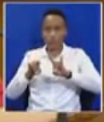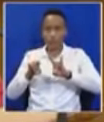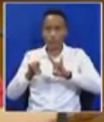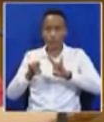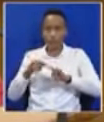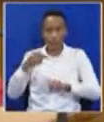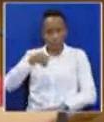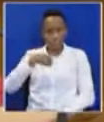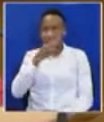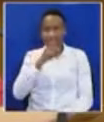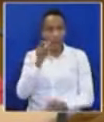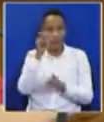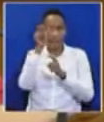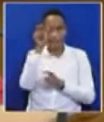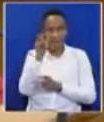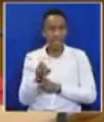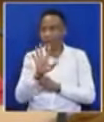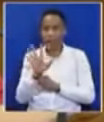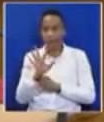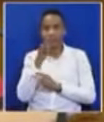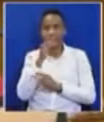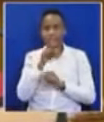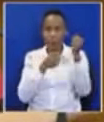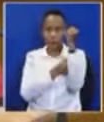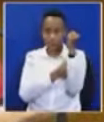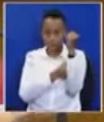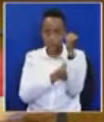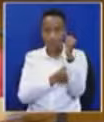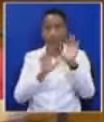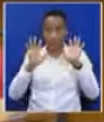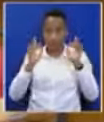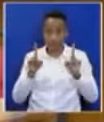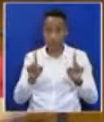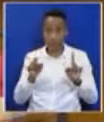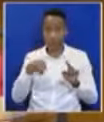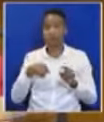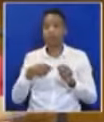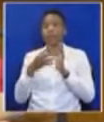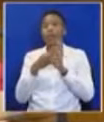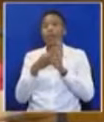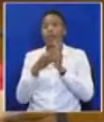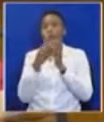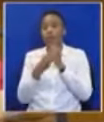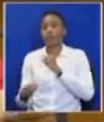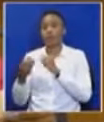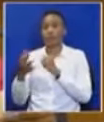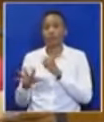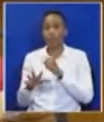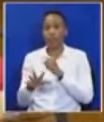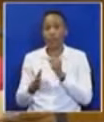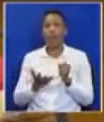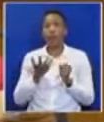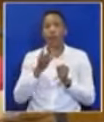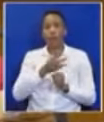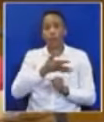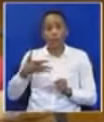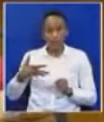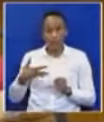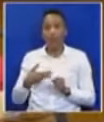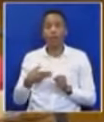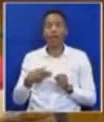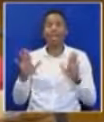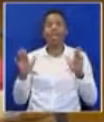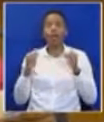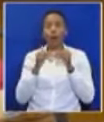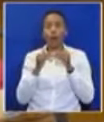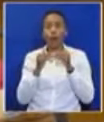person, I said an office, I withdraw. Continue, honorable member. We want women given equal opportunities to men,